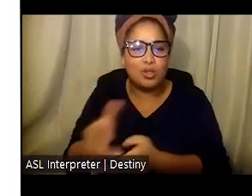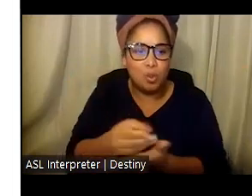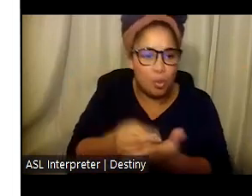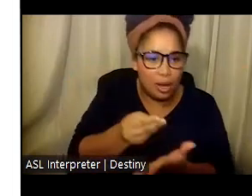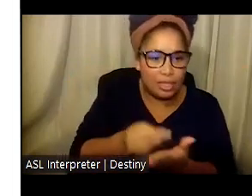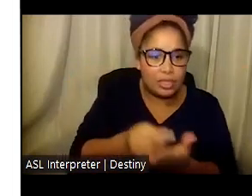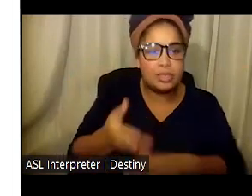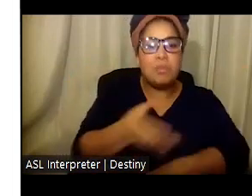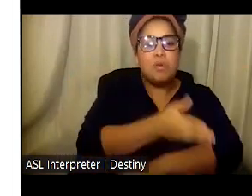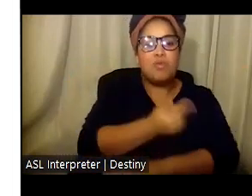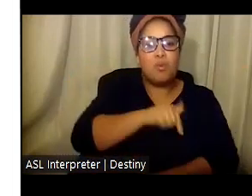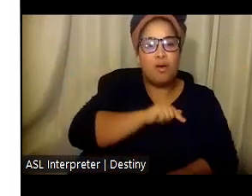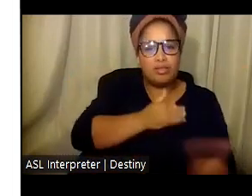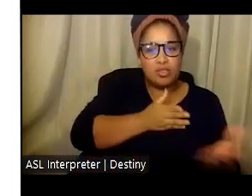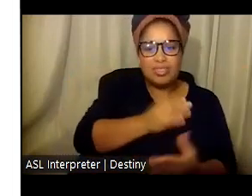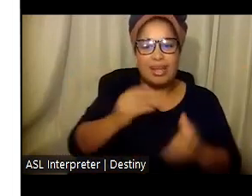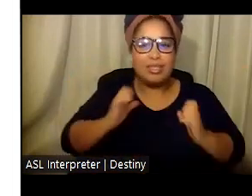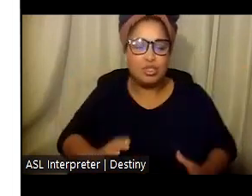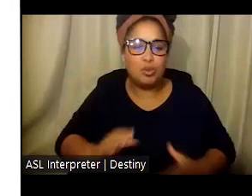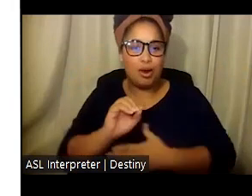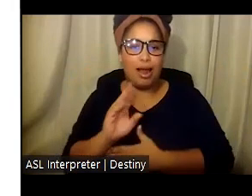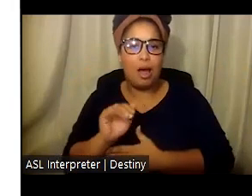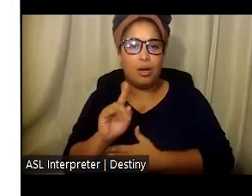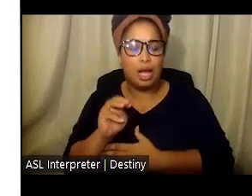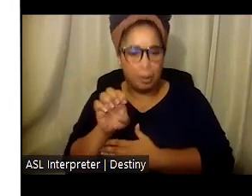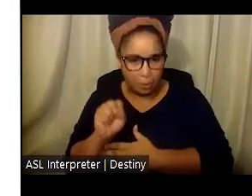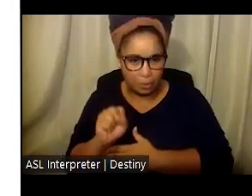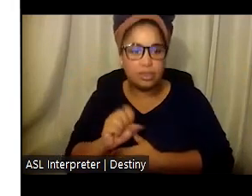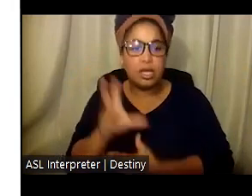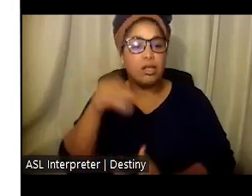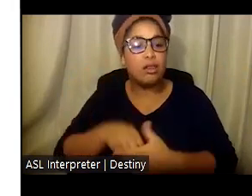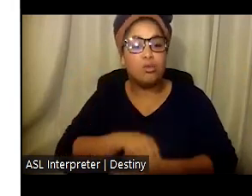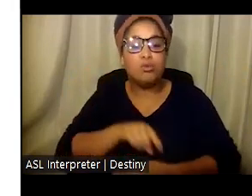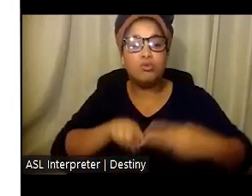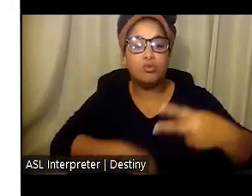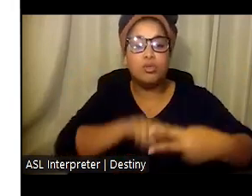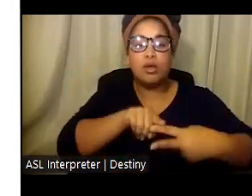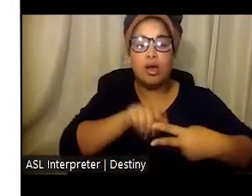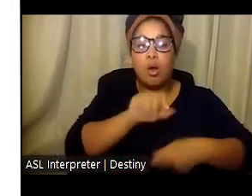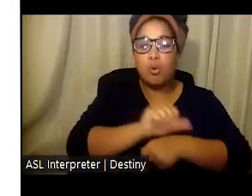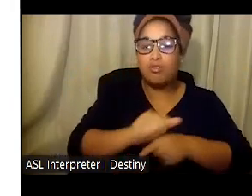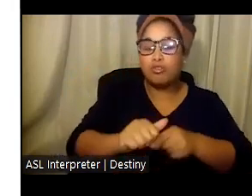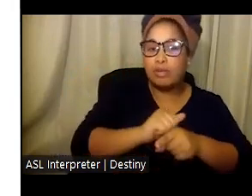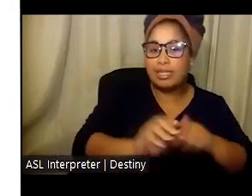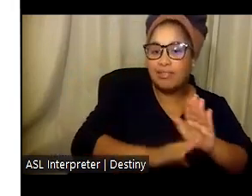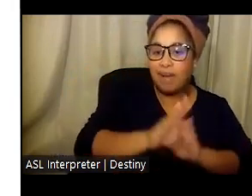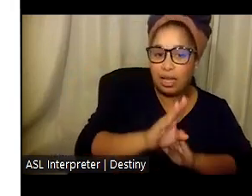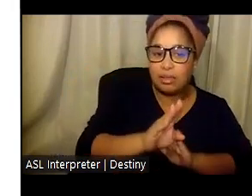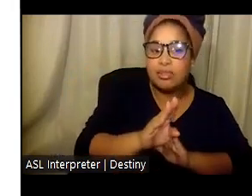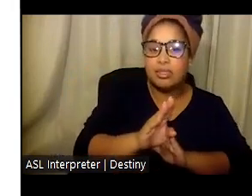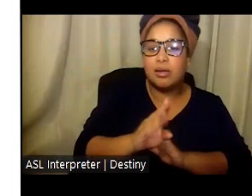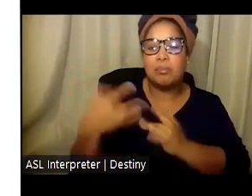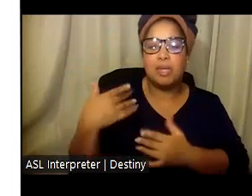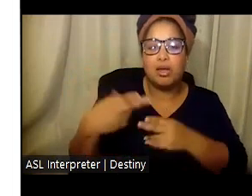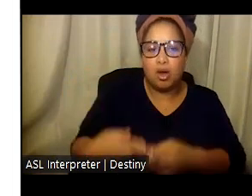provided and consumer outcomes. These programs include DSP workforce training and development, which is